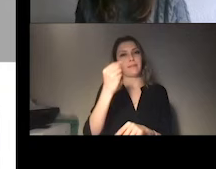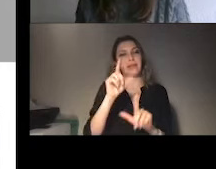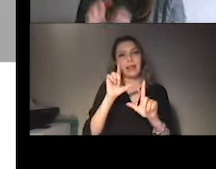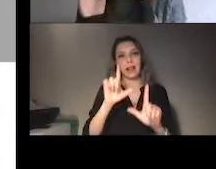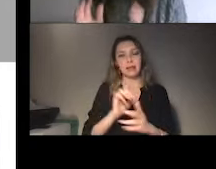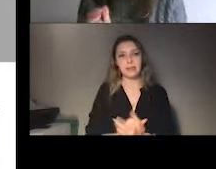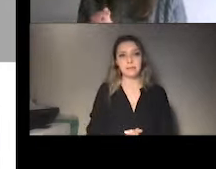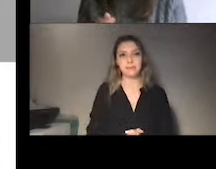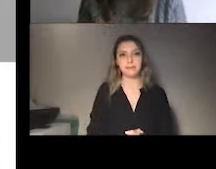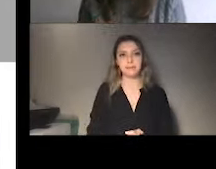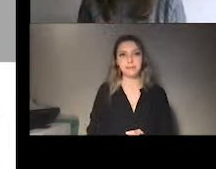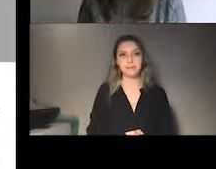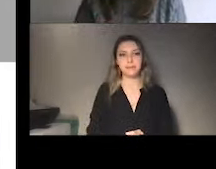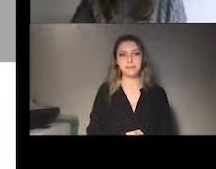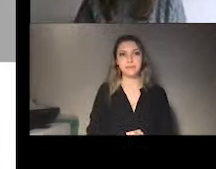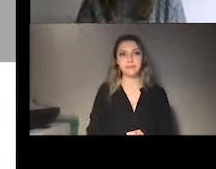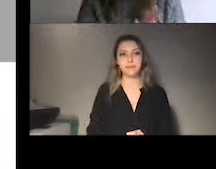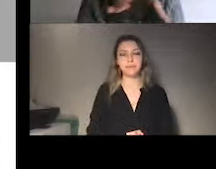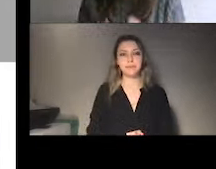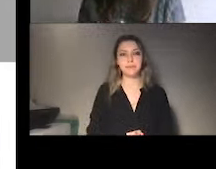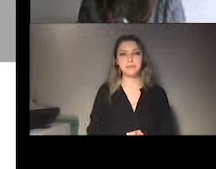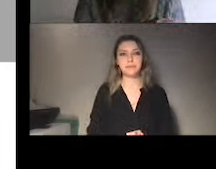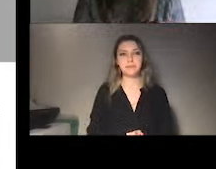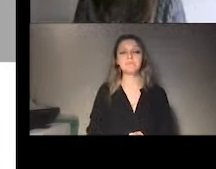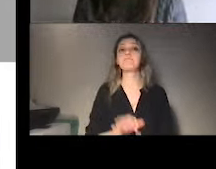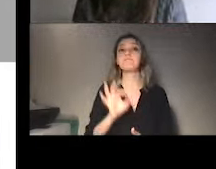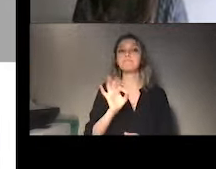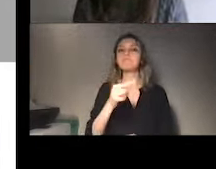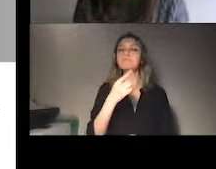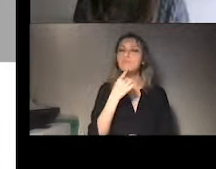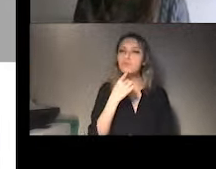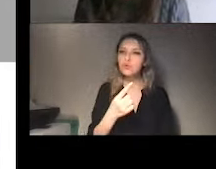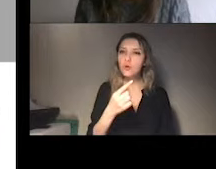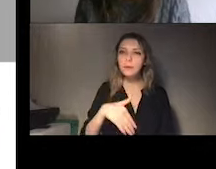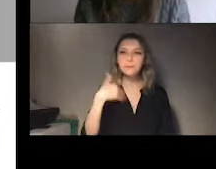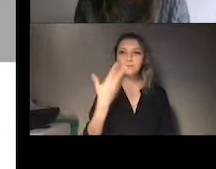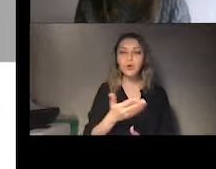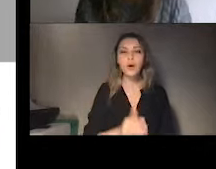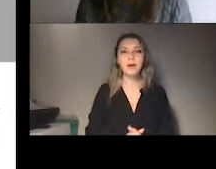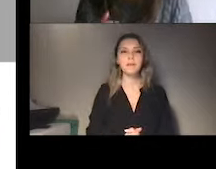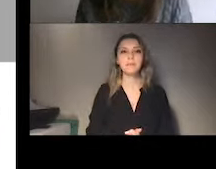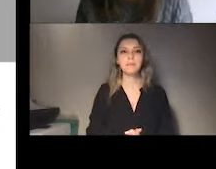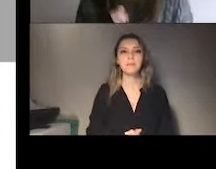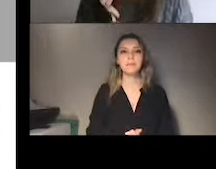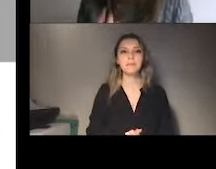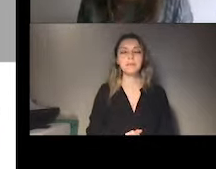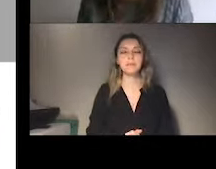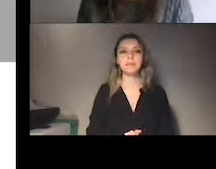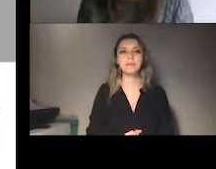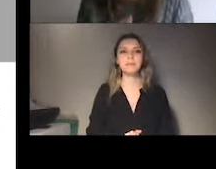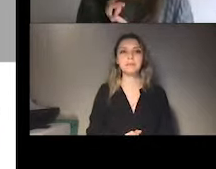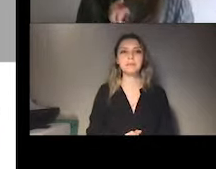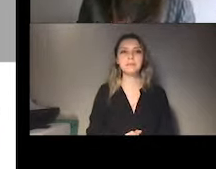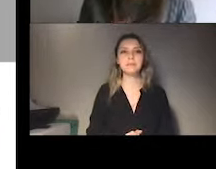And with that, to, let's say, conclude this first round of information, but then